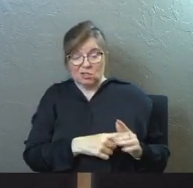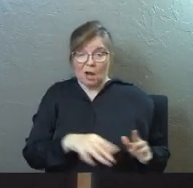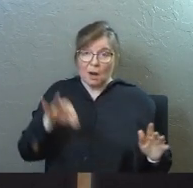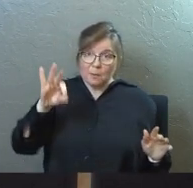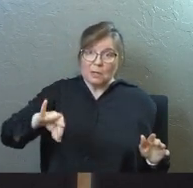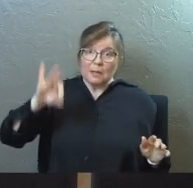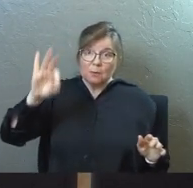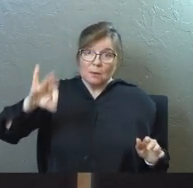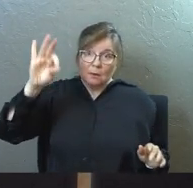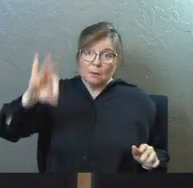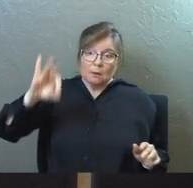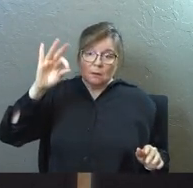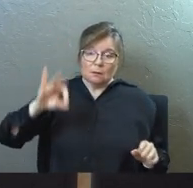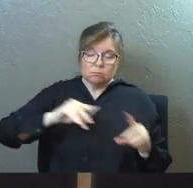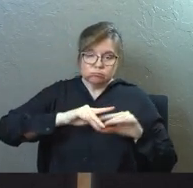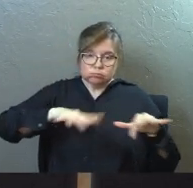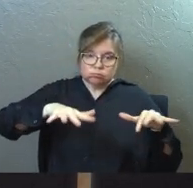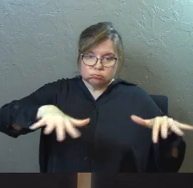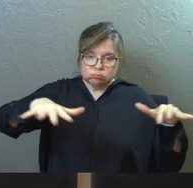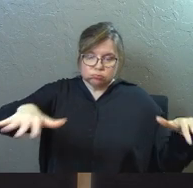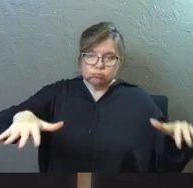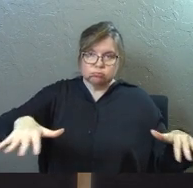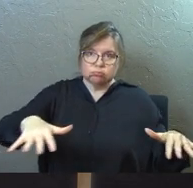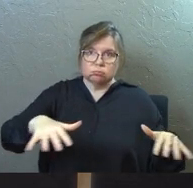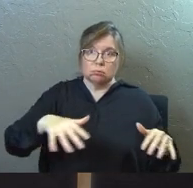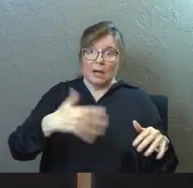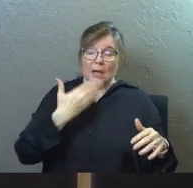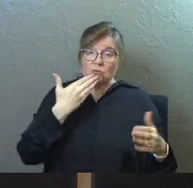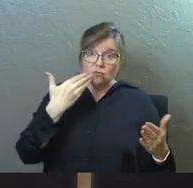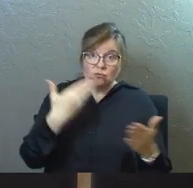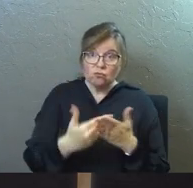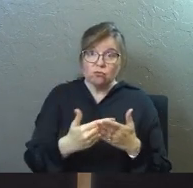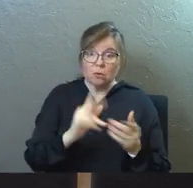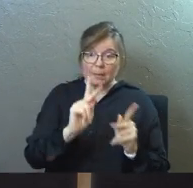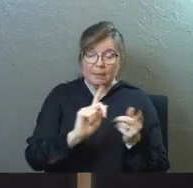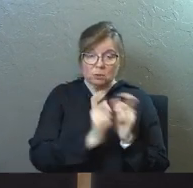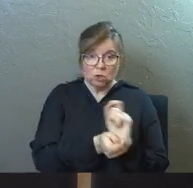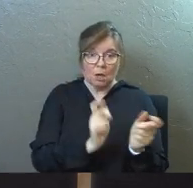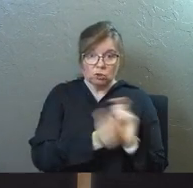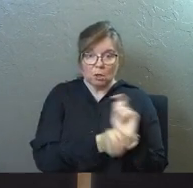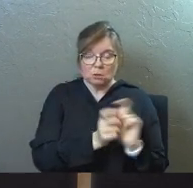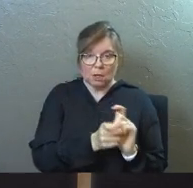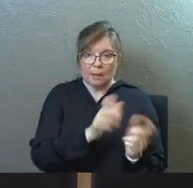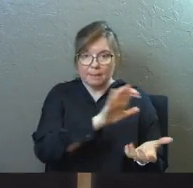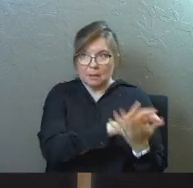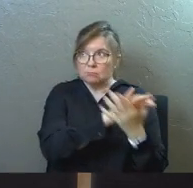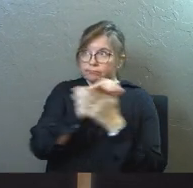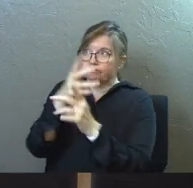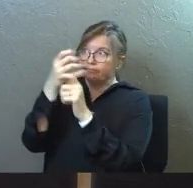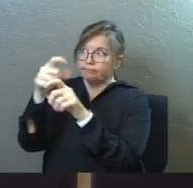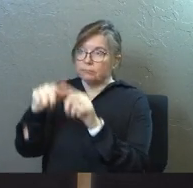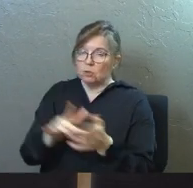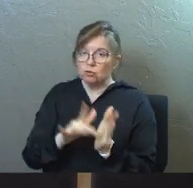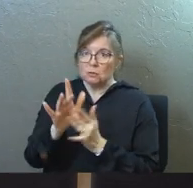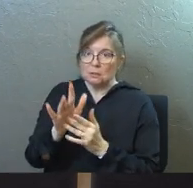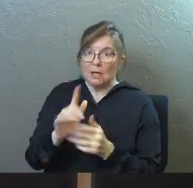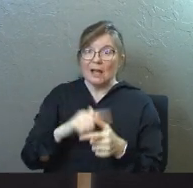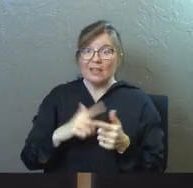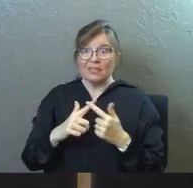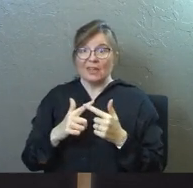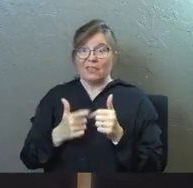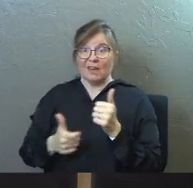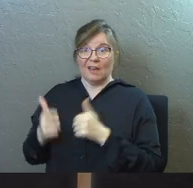Jesus to unbelievers immediately, and he's so effective, they start a plot to murder the guy, and then